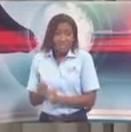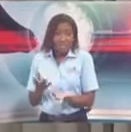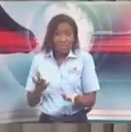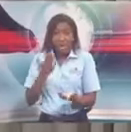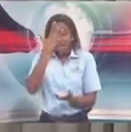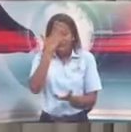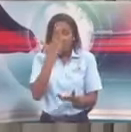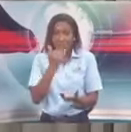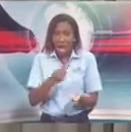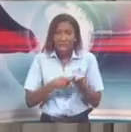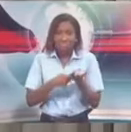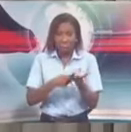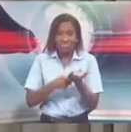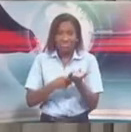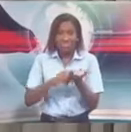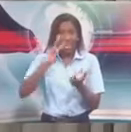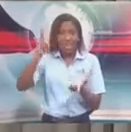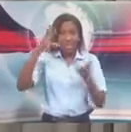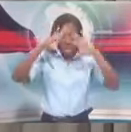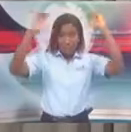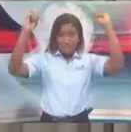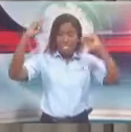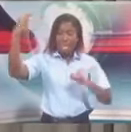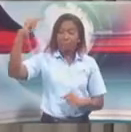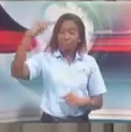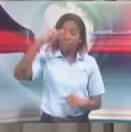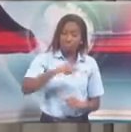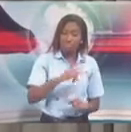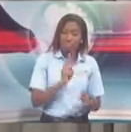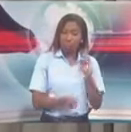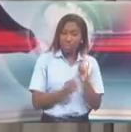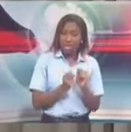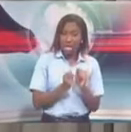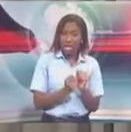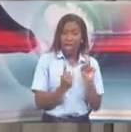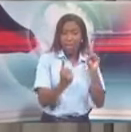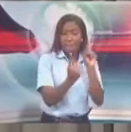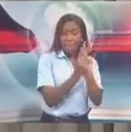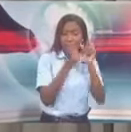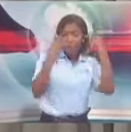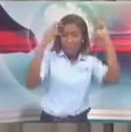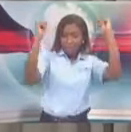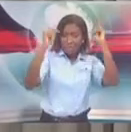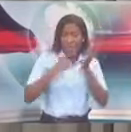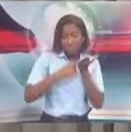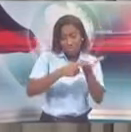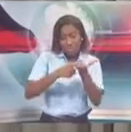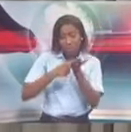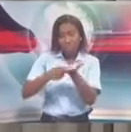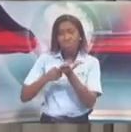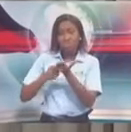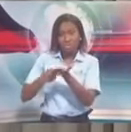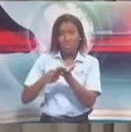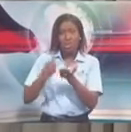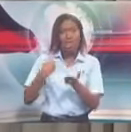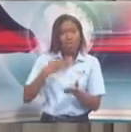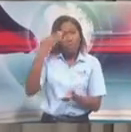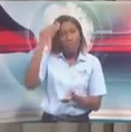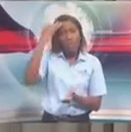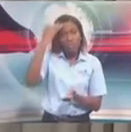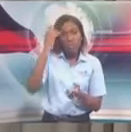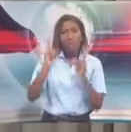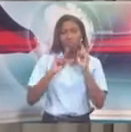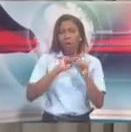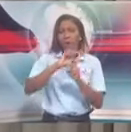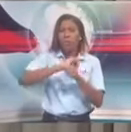came. There was no question or no asking of, well, what are you coming to discuss with us? The Prime Minister returned to